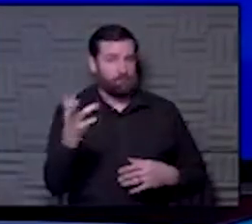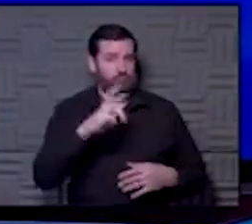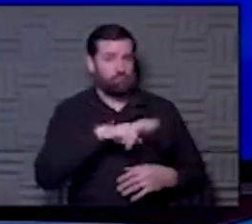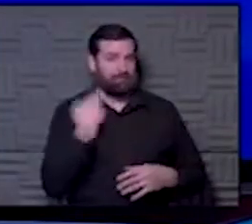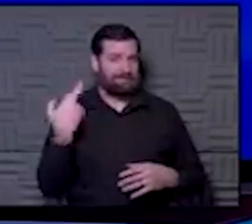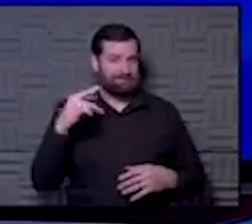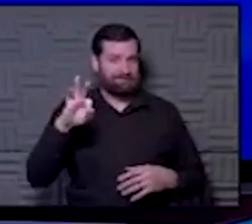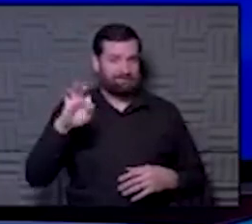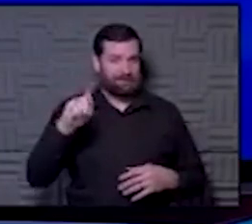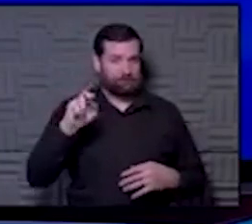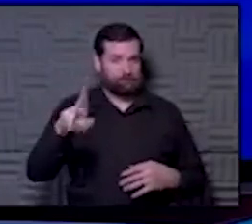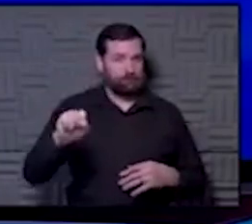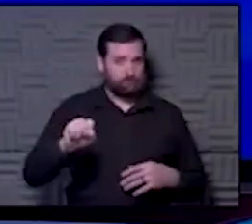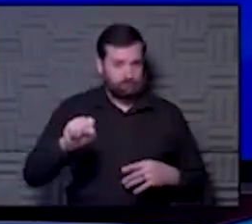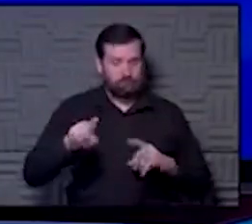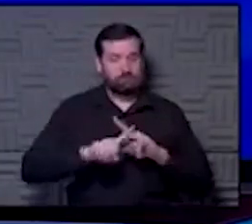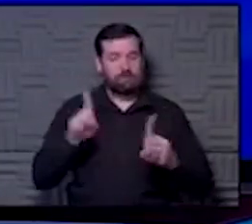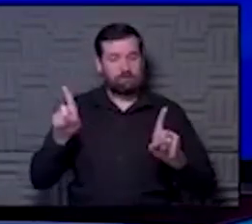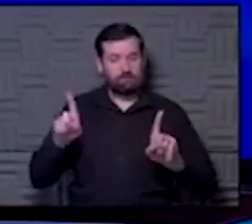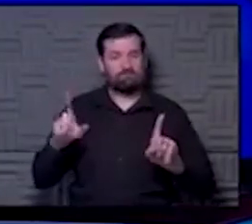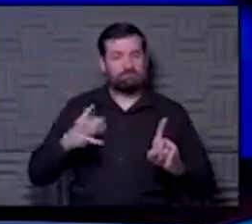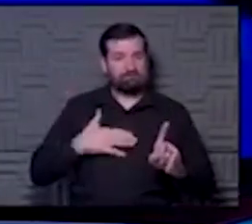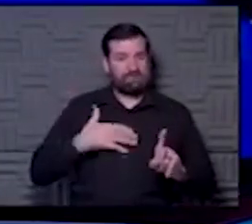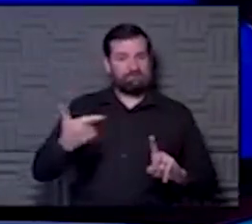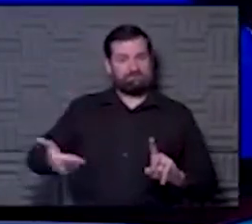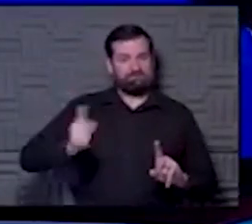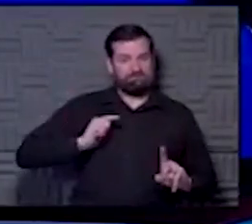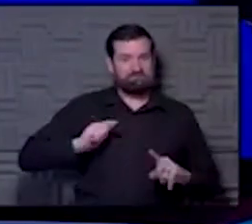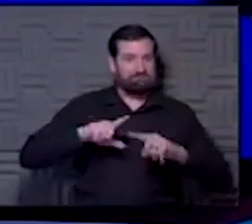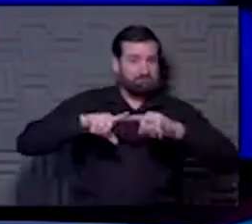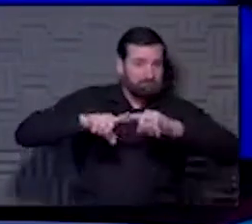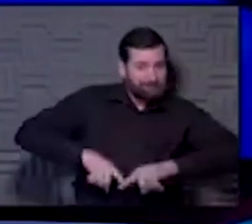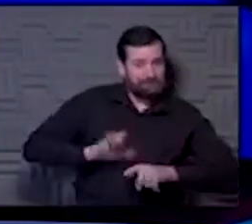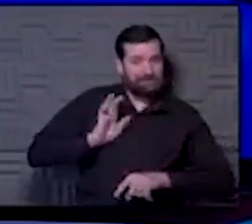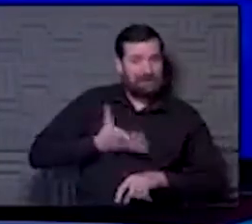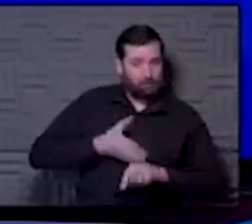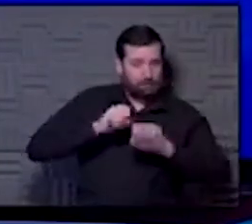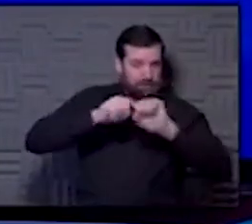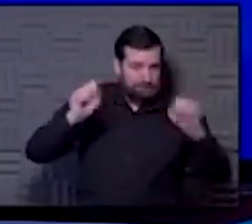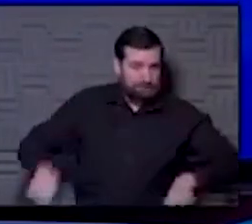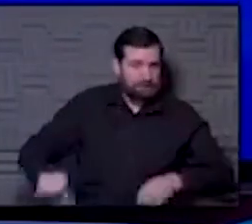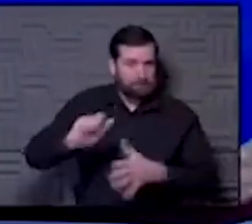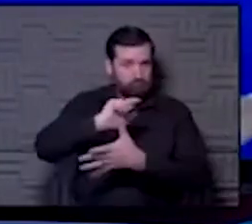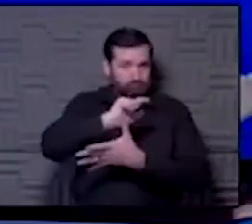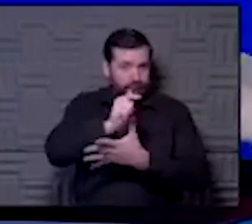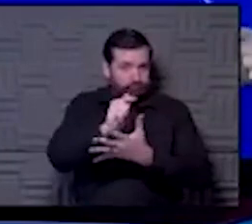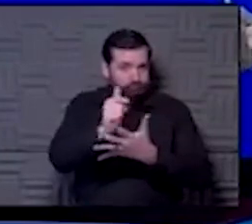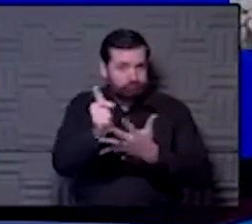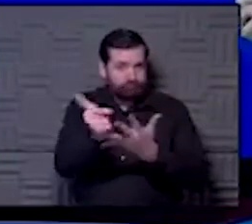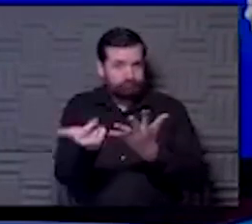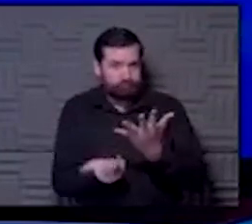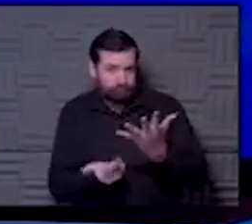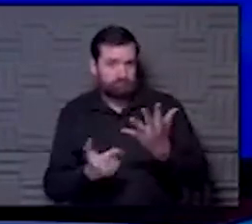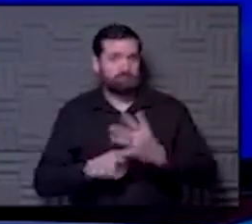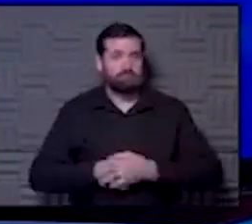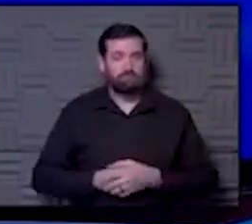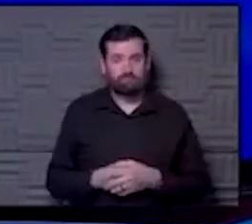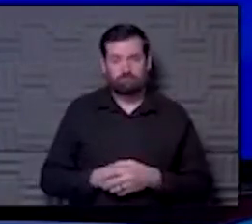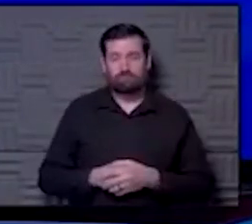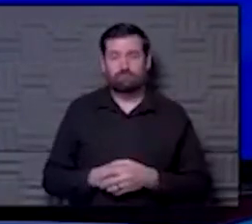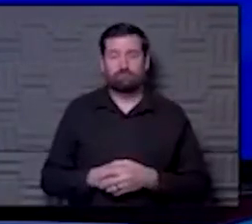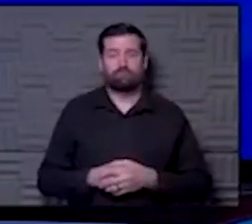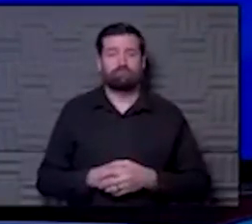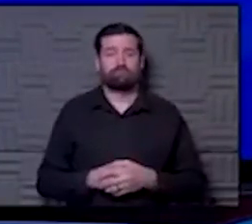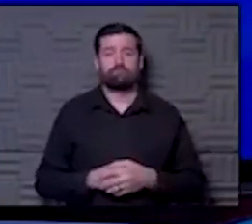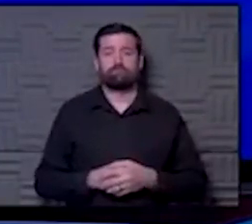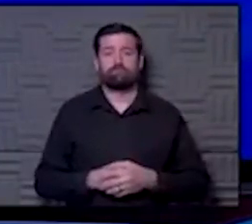around this, but the way we did this, it's my turn just based upon our system of moving through all practices of people who are